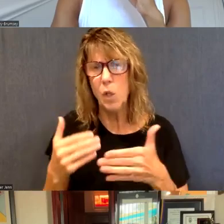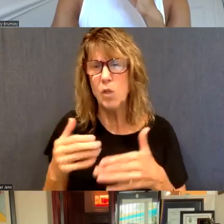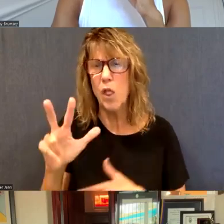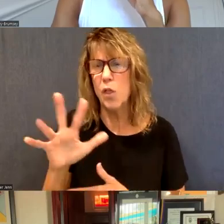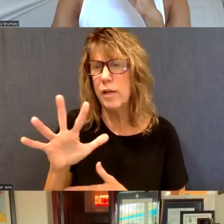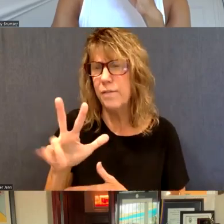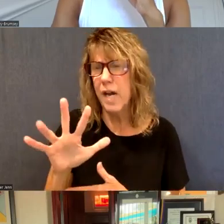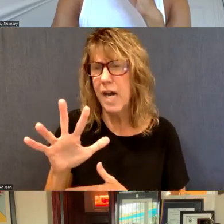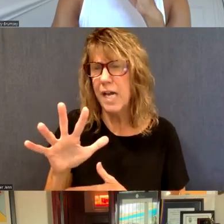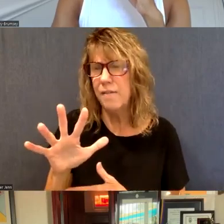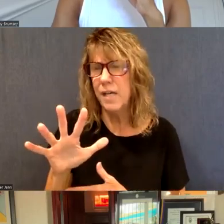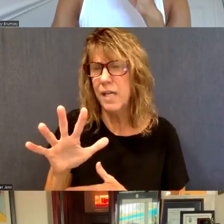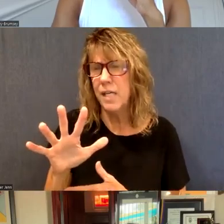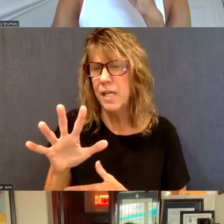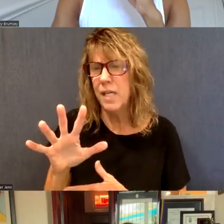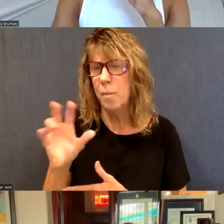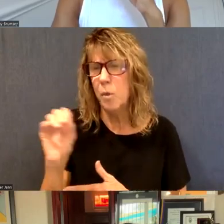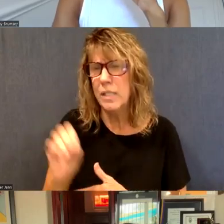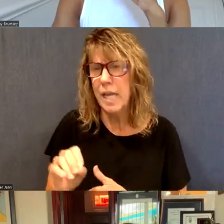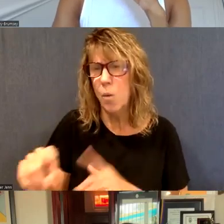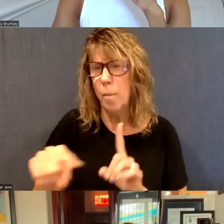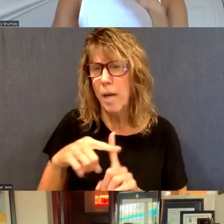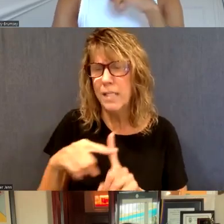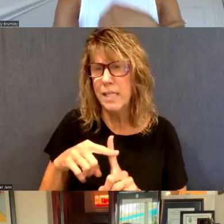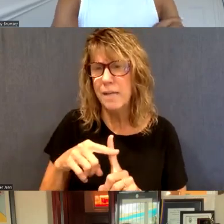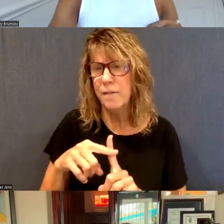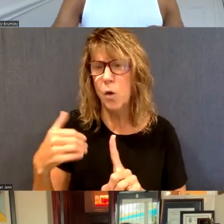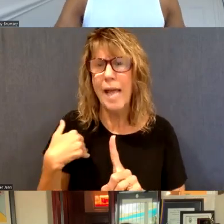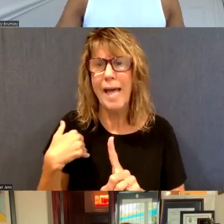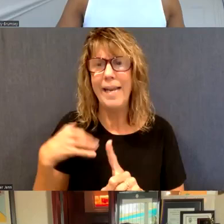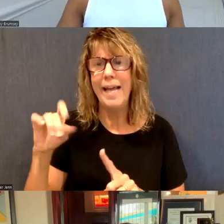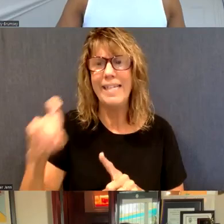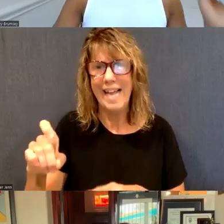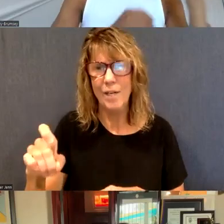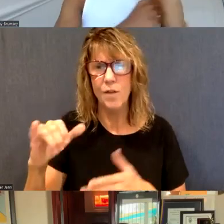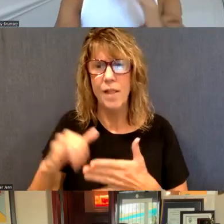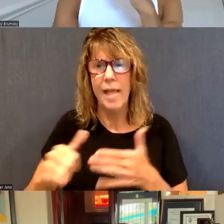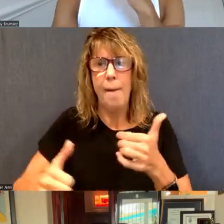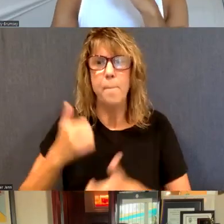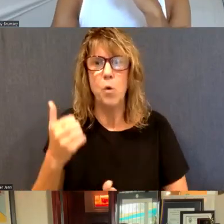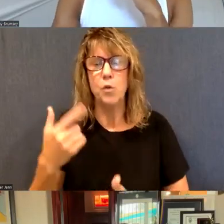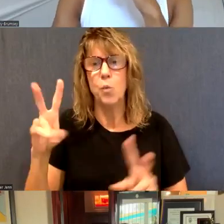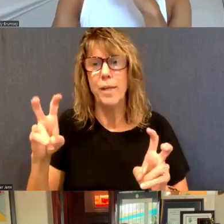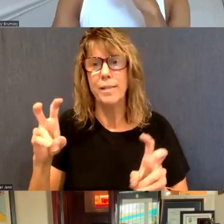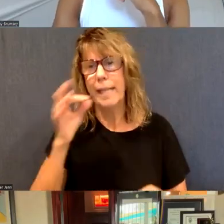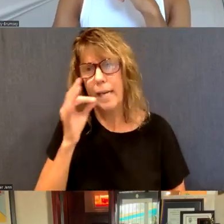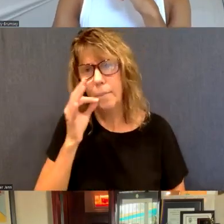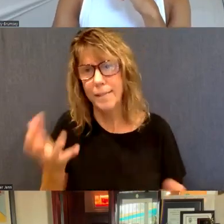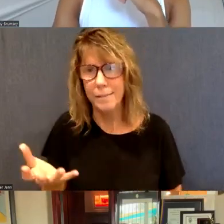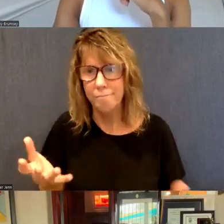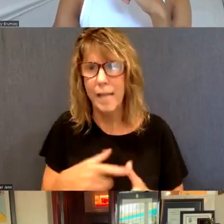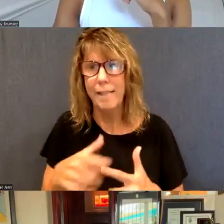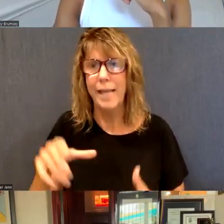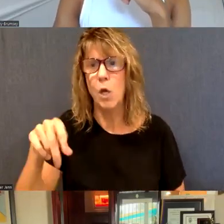35, 40, 35%, I think were positive or had a diagnosis. And for that, most of it was cannabis followed by